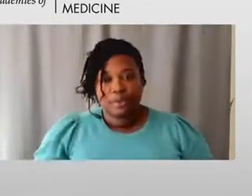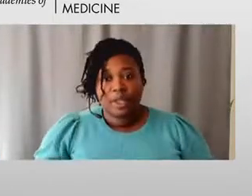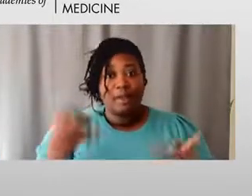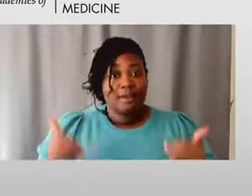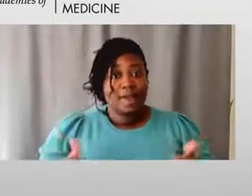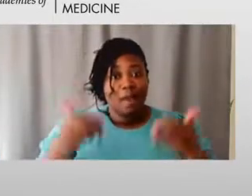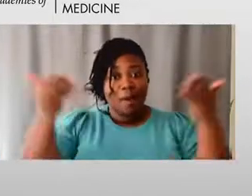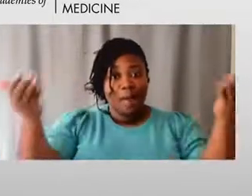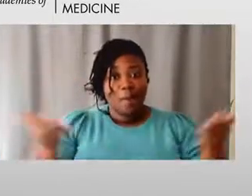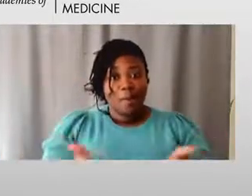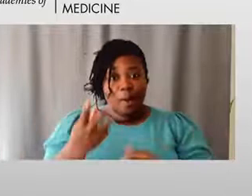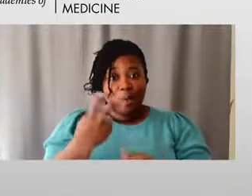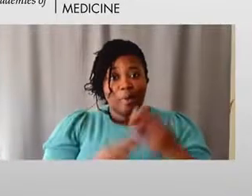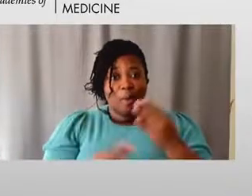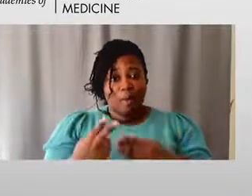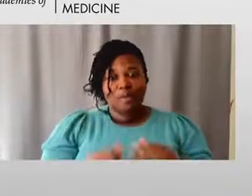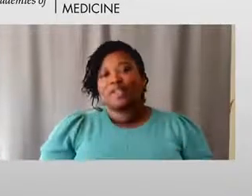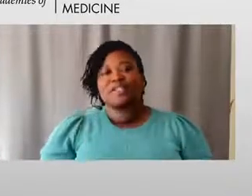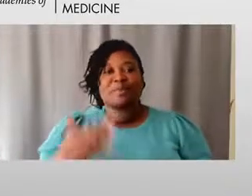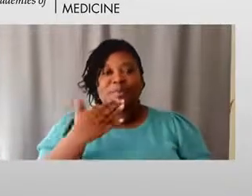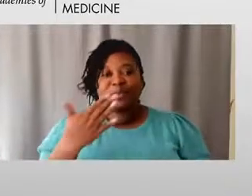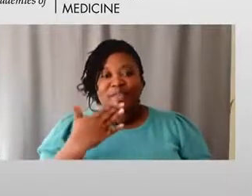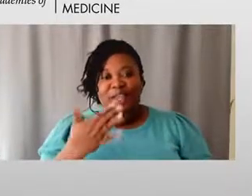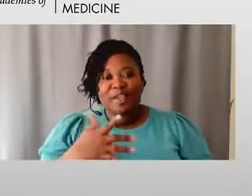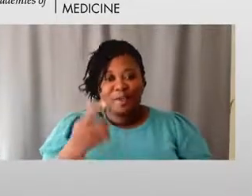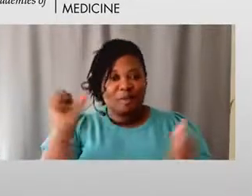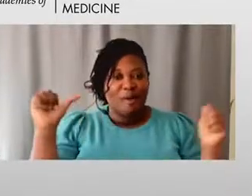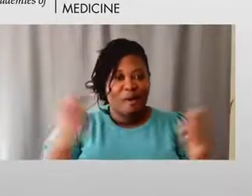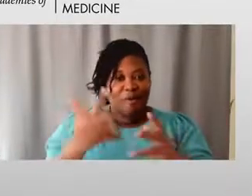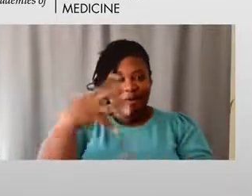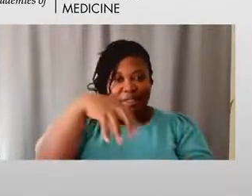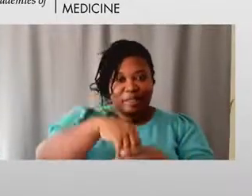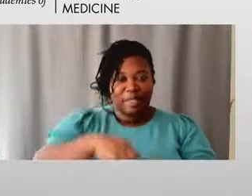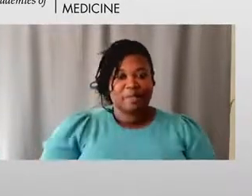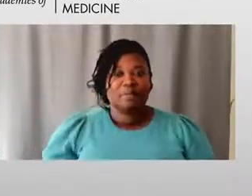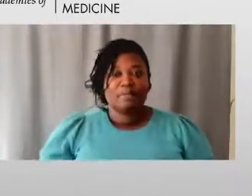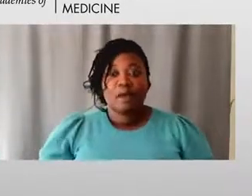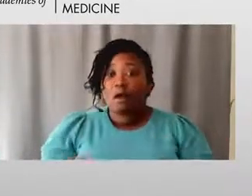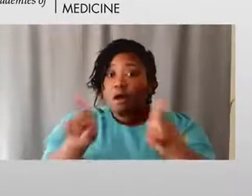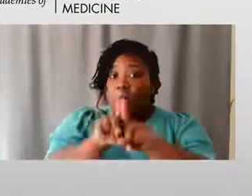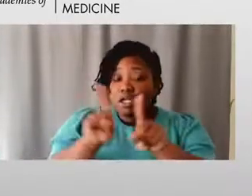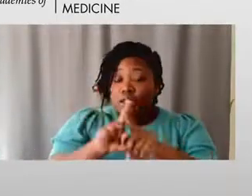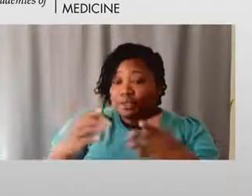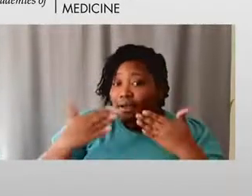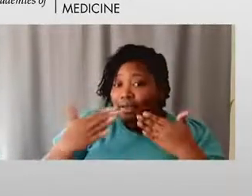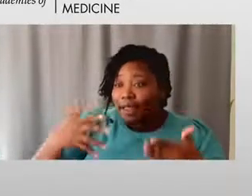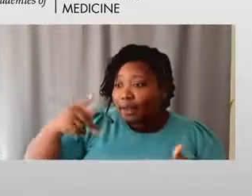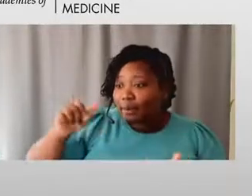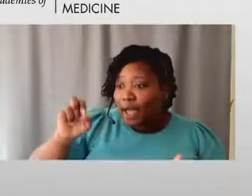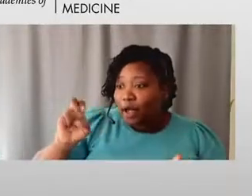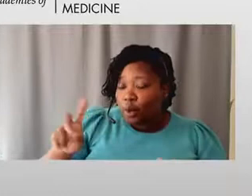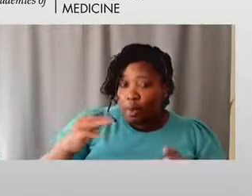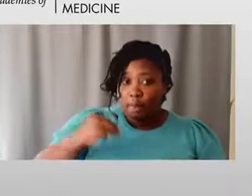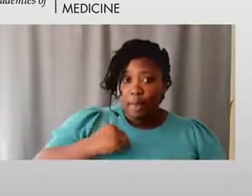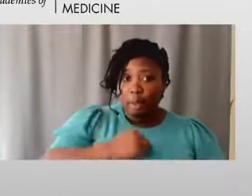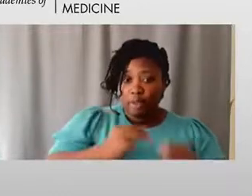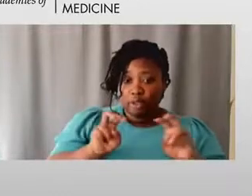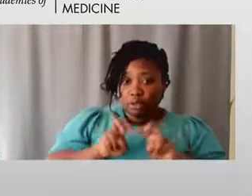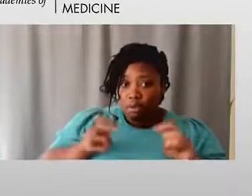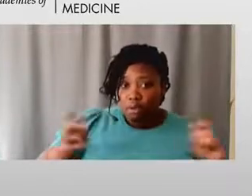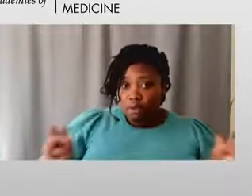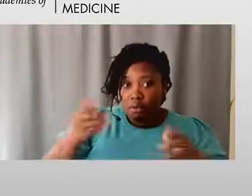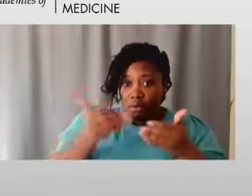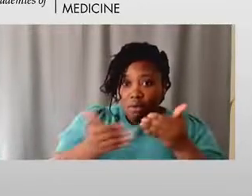them to moderate this session. So thank you all for participating. And I'd like to thank our panel members in advance. I'm